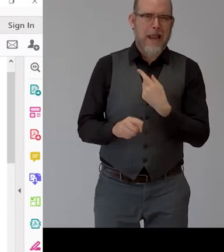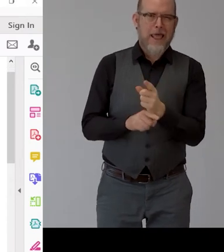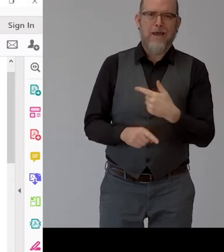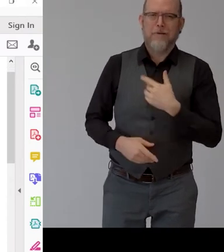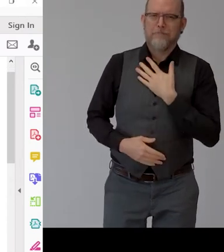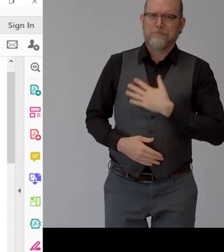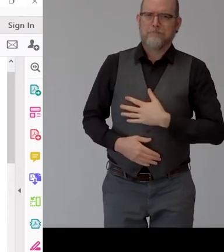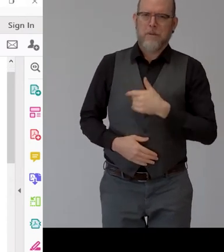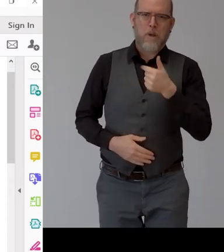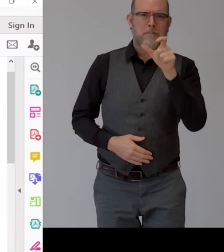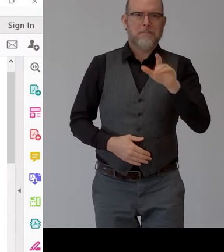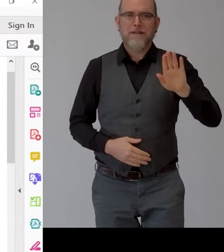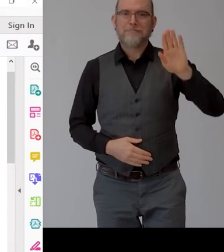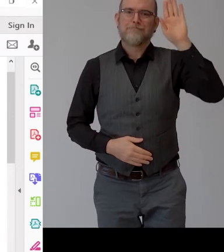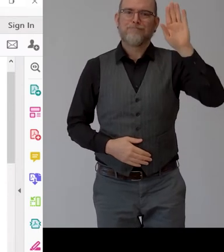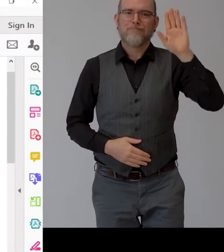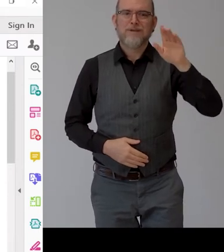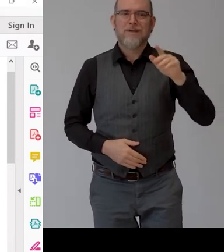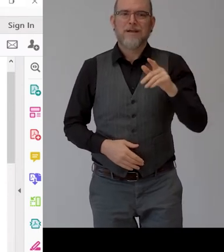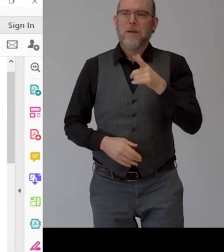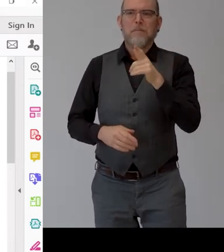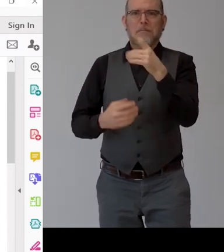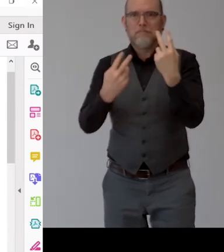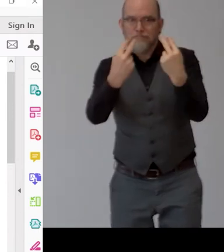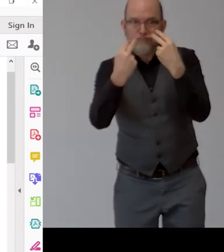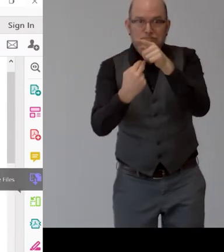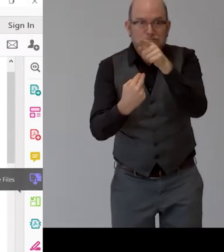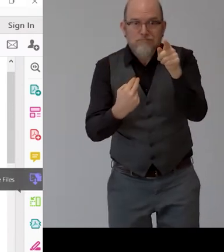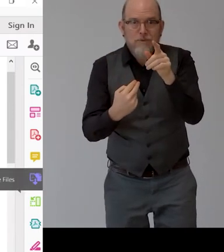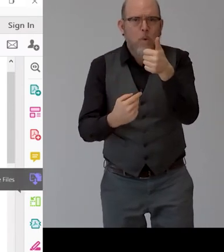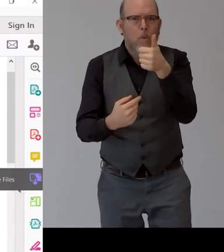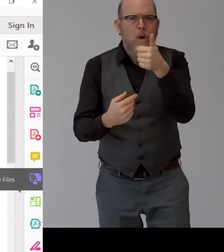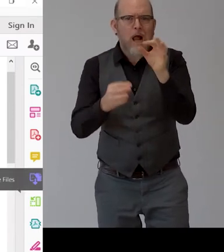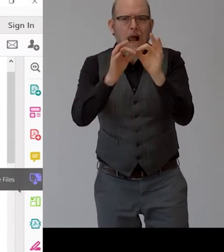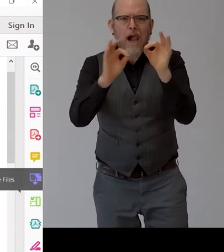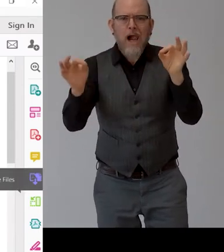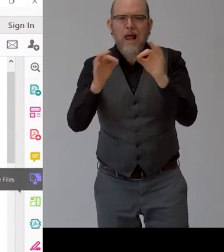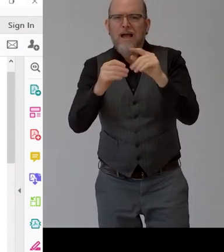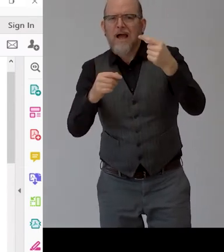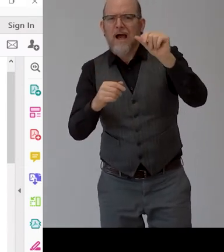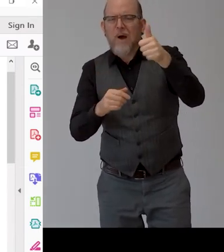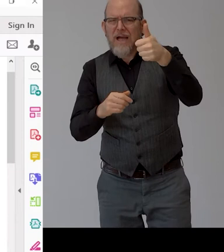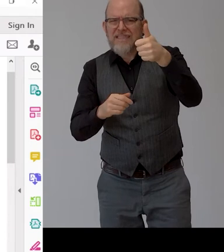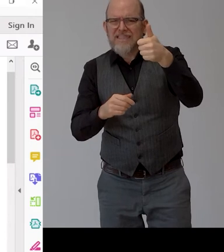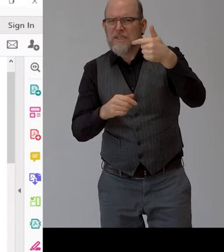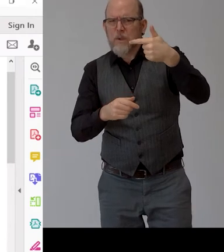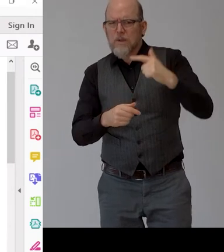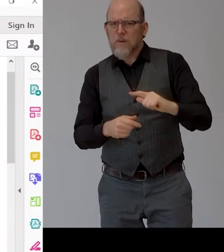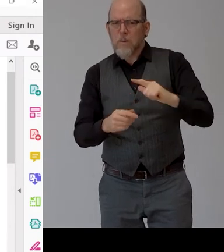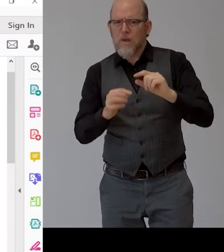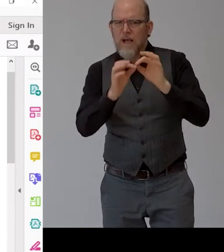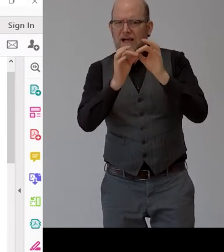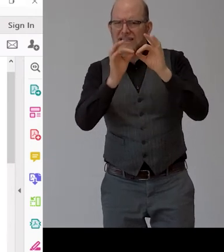will read just the first sentence or two now of course this is taking it to the extreme but it is here to try to make you